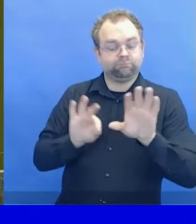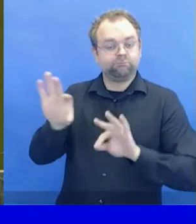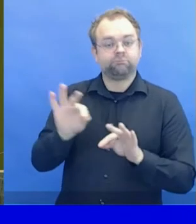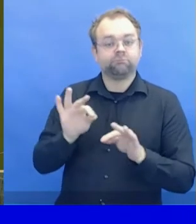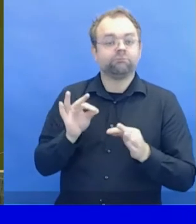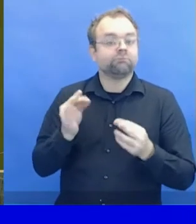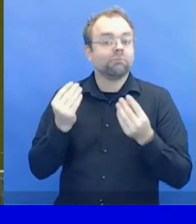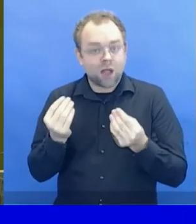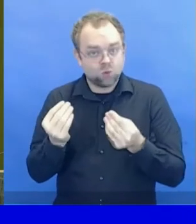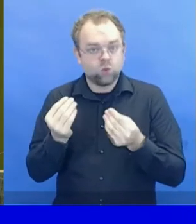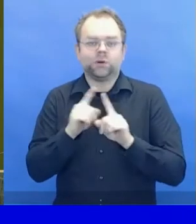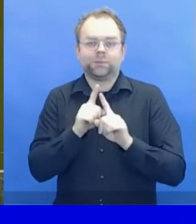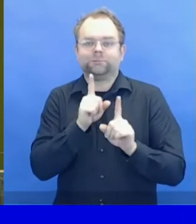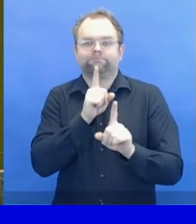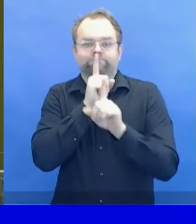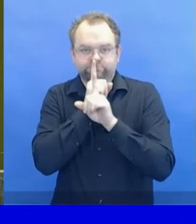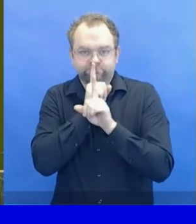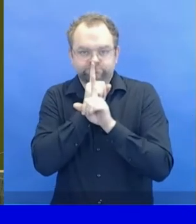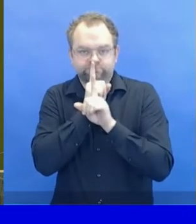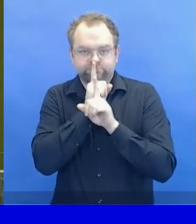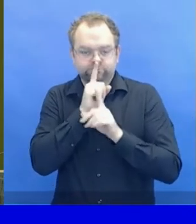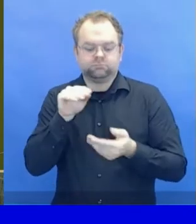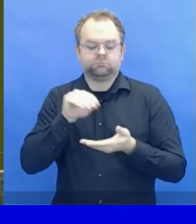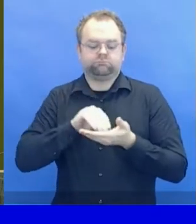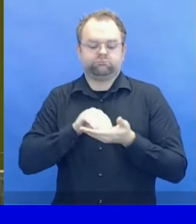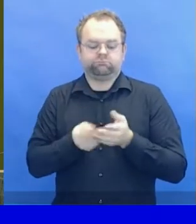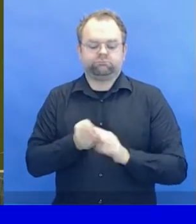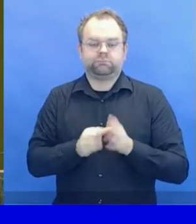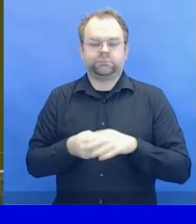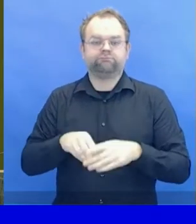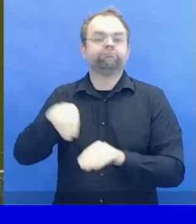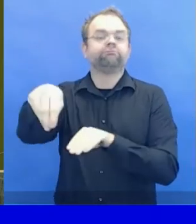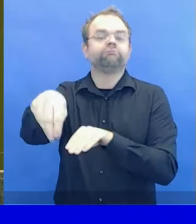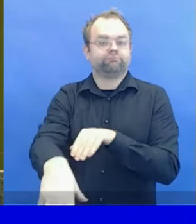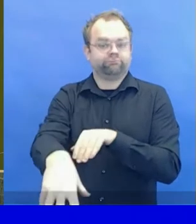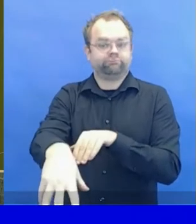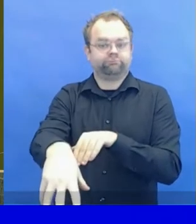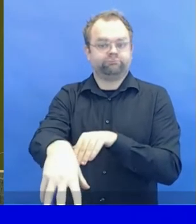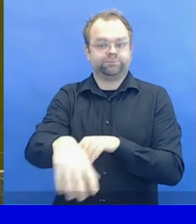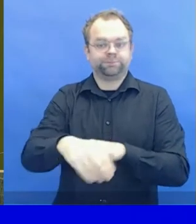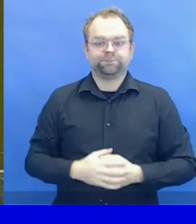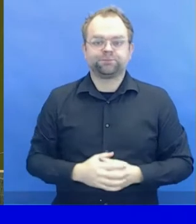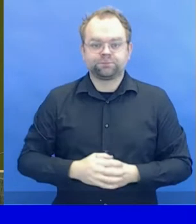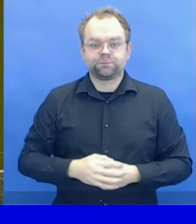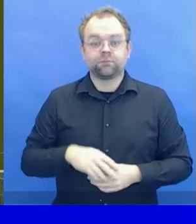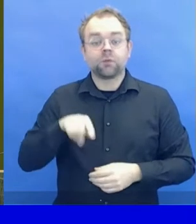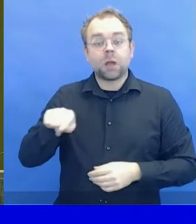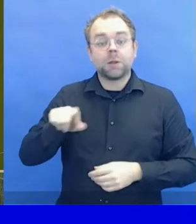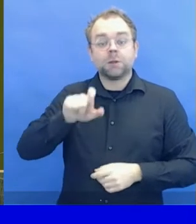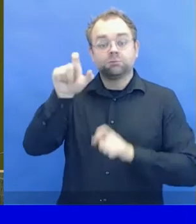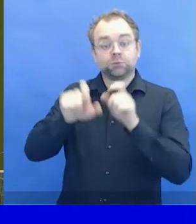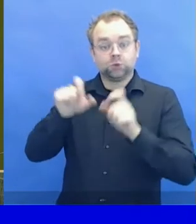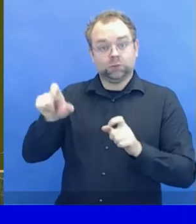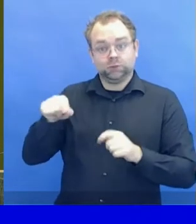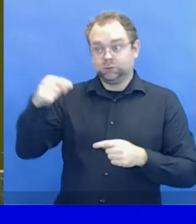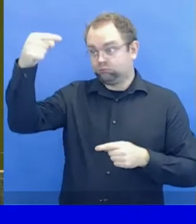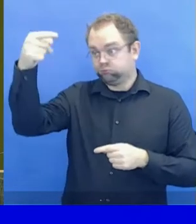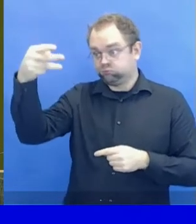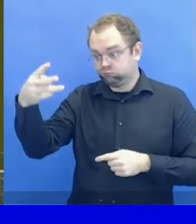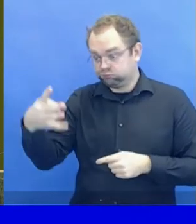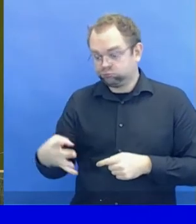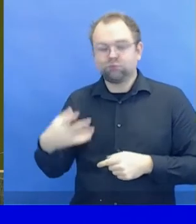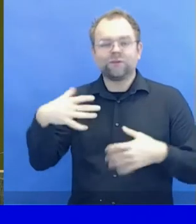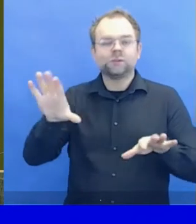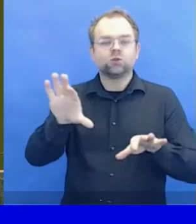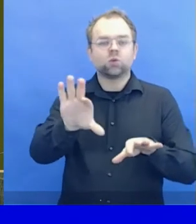meetings of the Conference of the States Parties. Close quote. Furthermore, continue the quote.